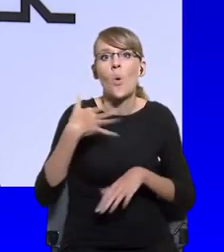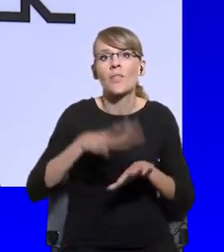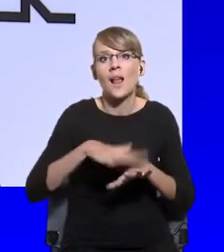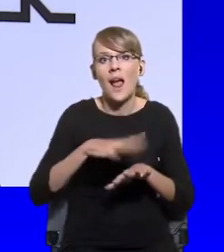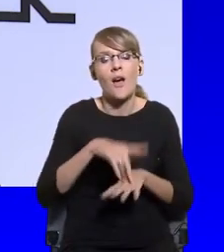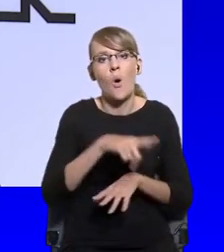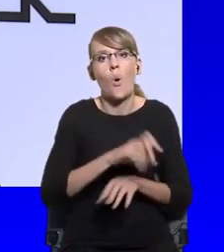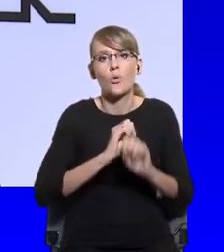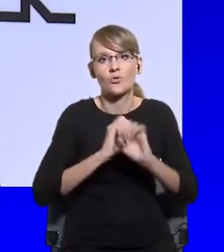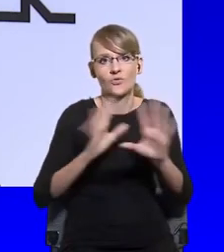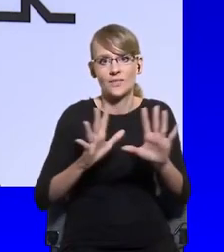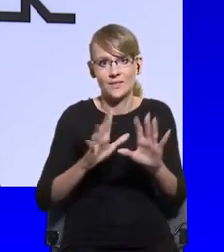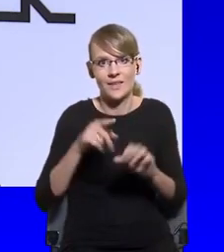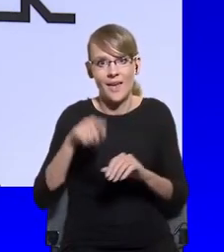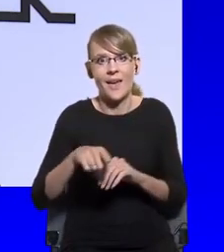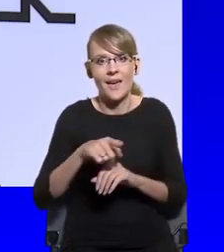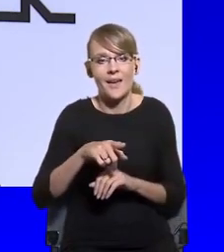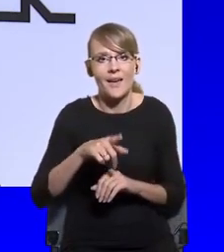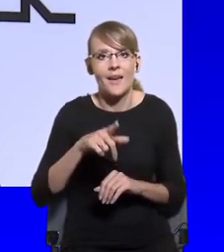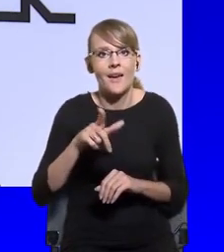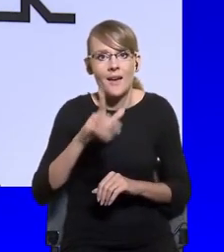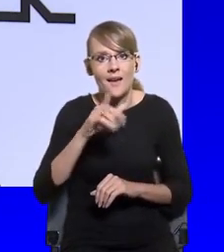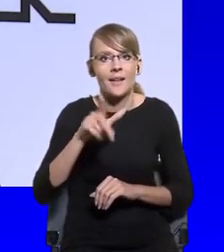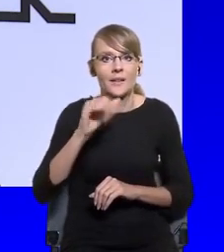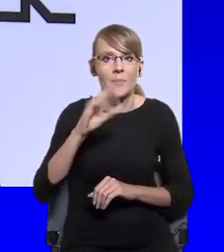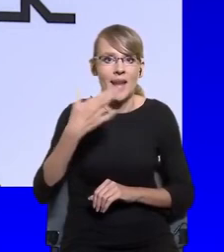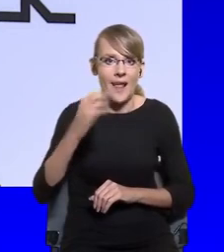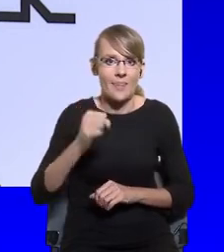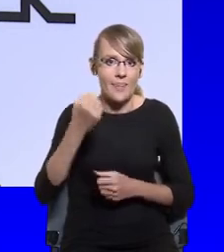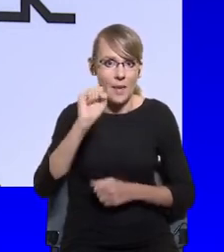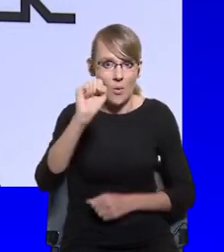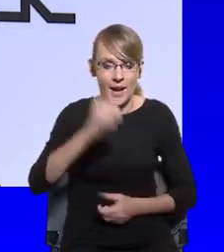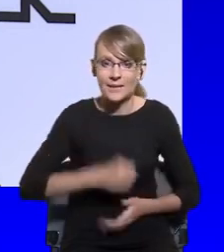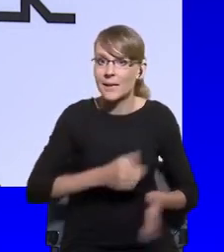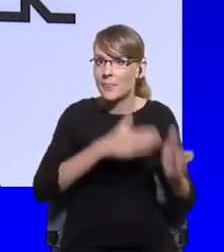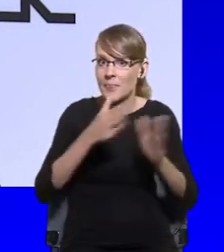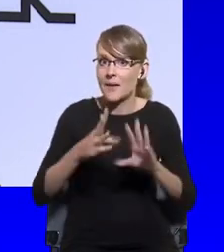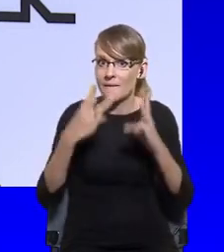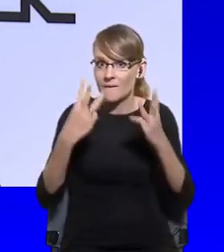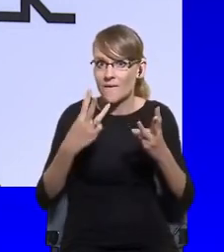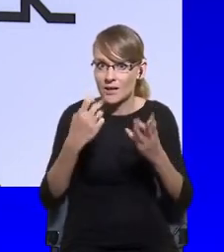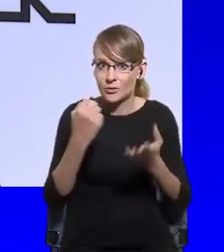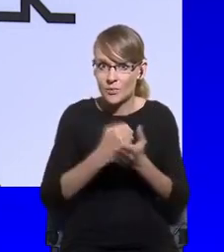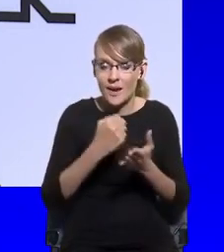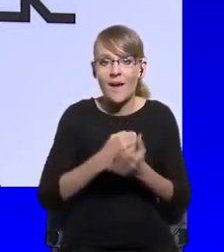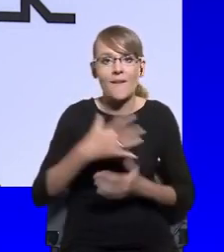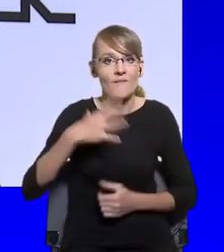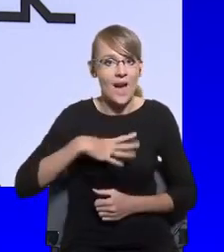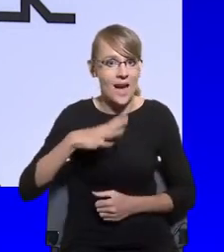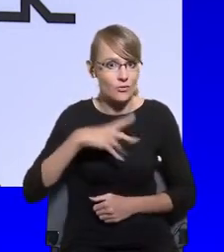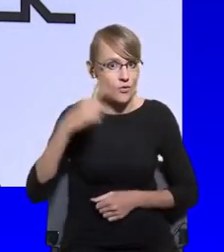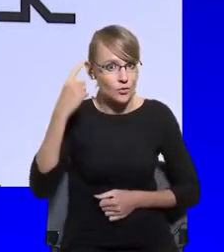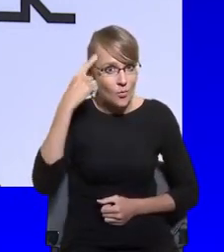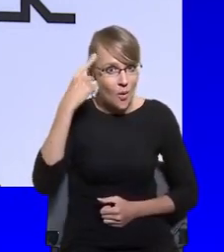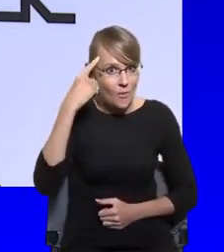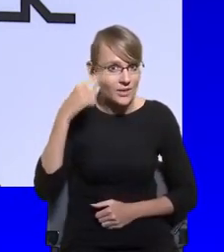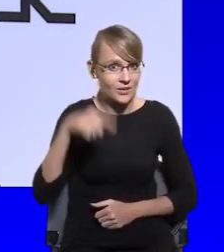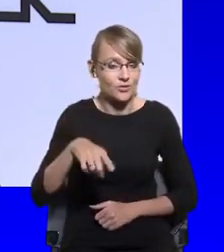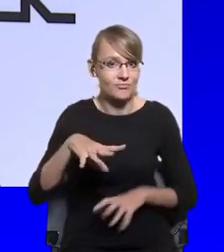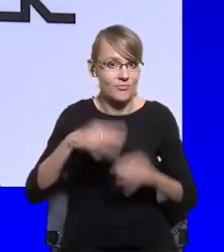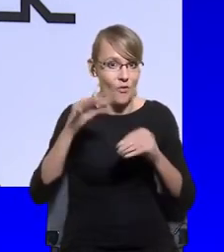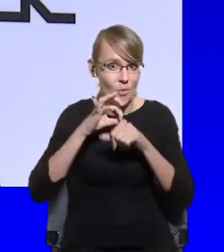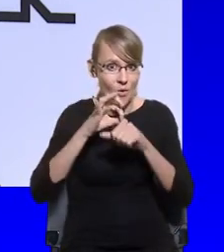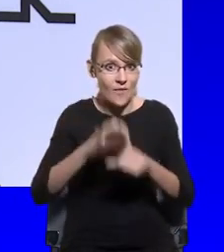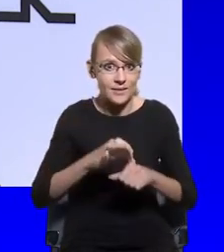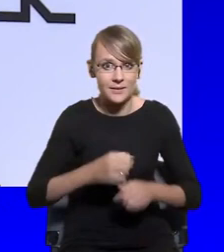thing, which I think is important to mention maybe in this introduction, that politics has